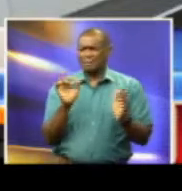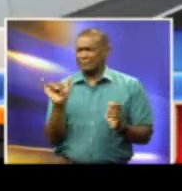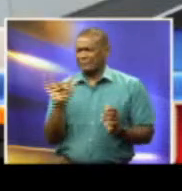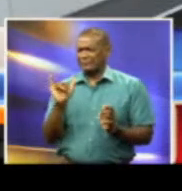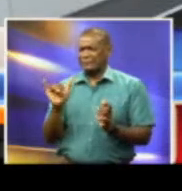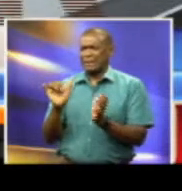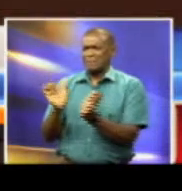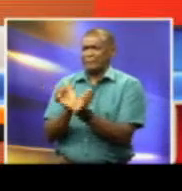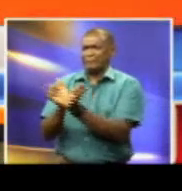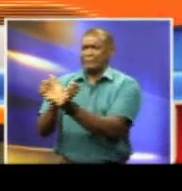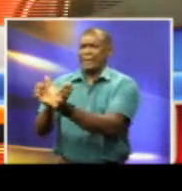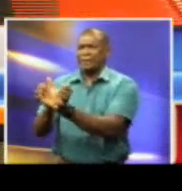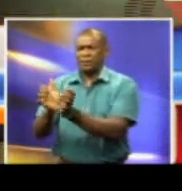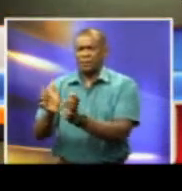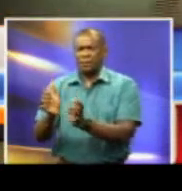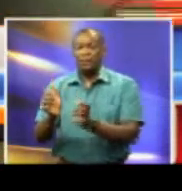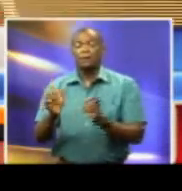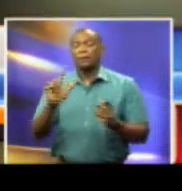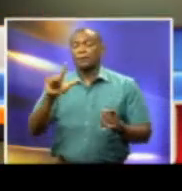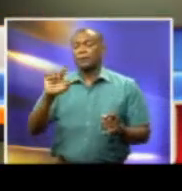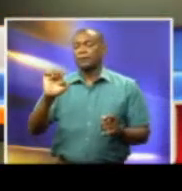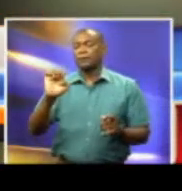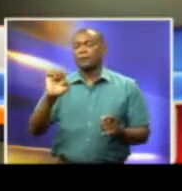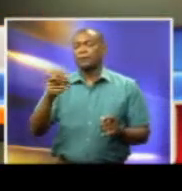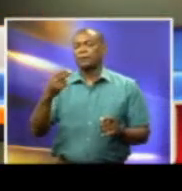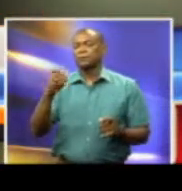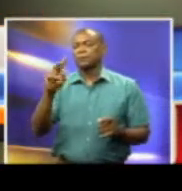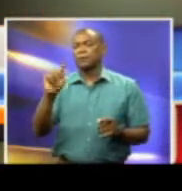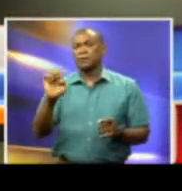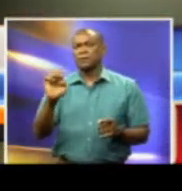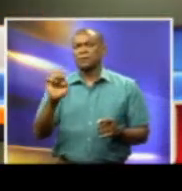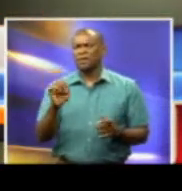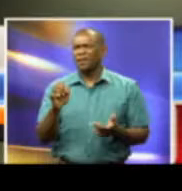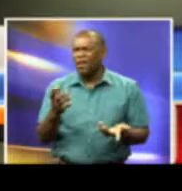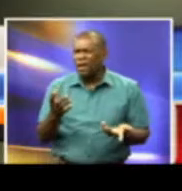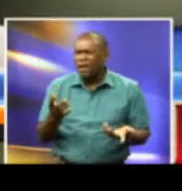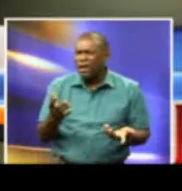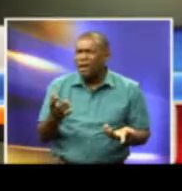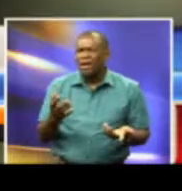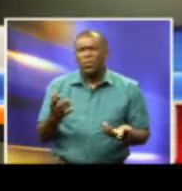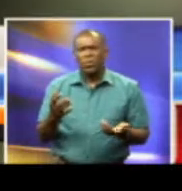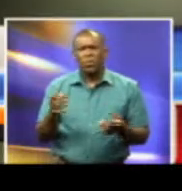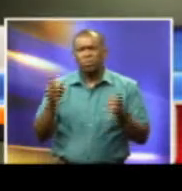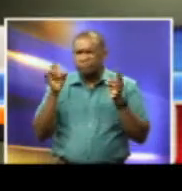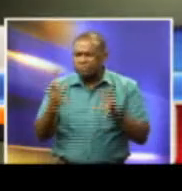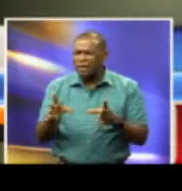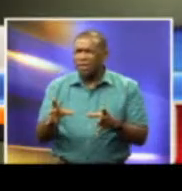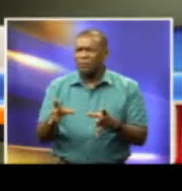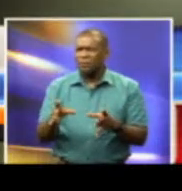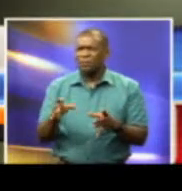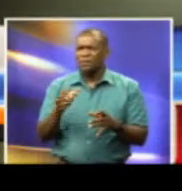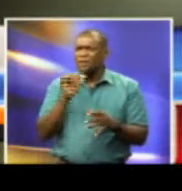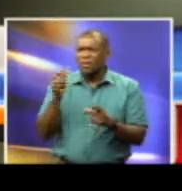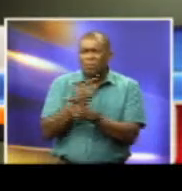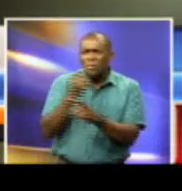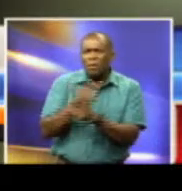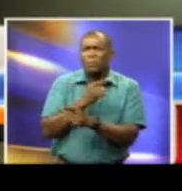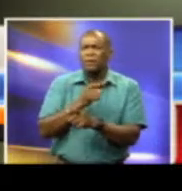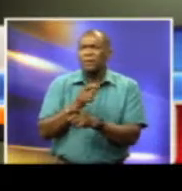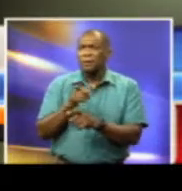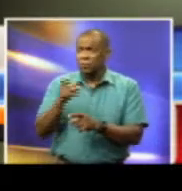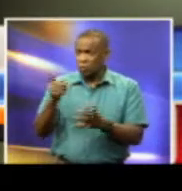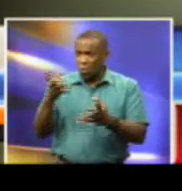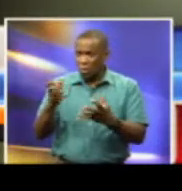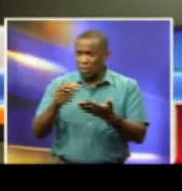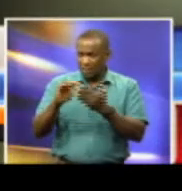insensitive. You're entitled to your view, you know. But that statement as a person who won't aspire to the leadership